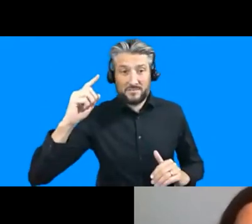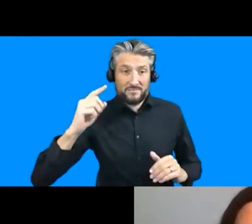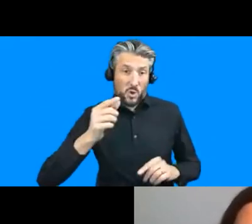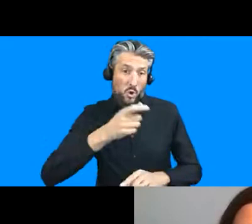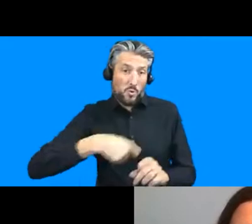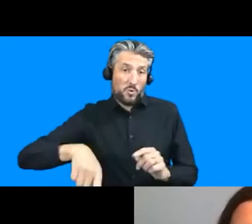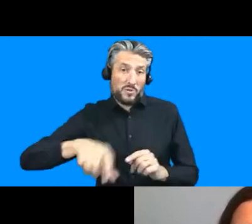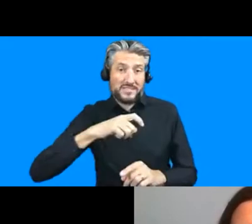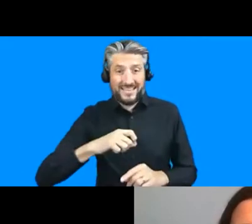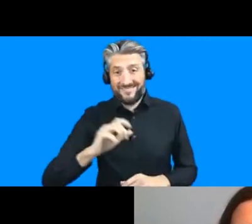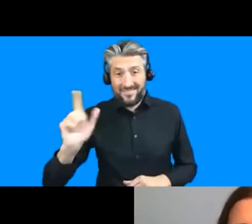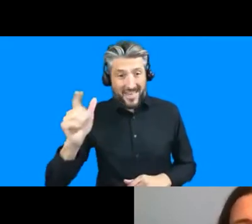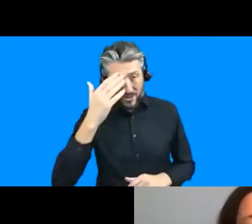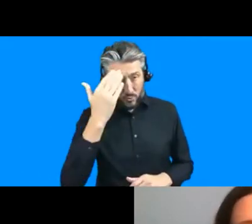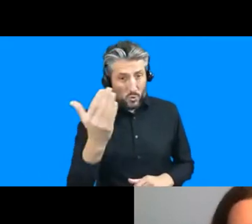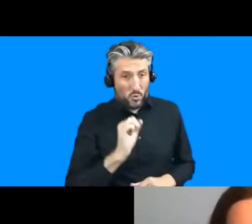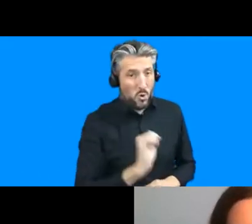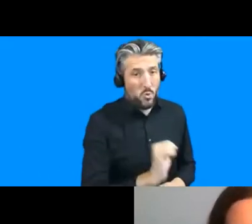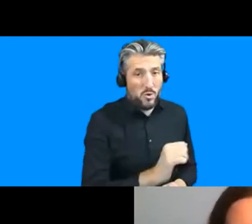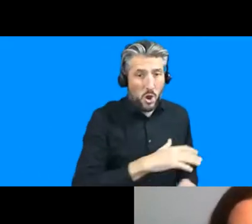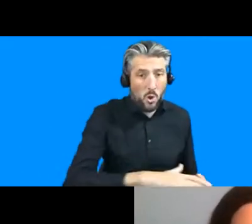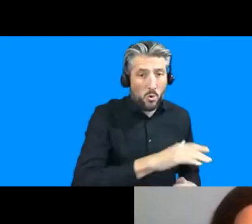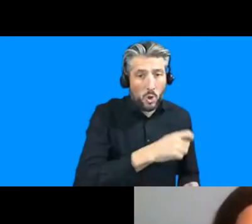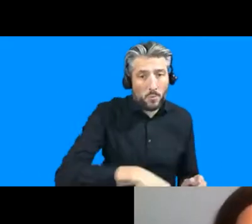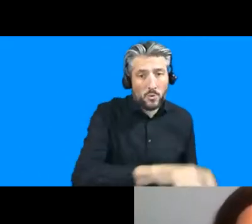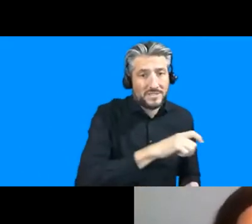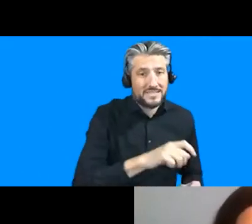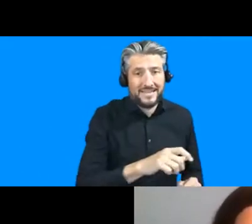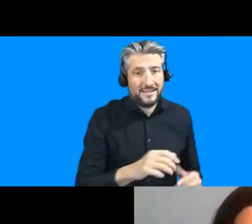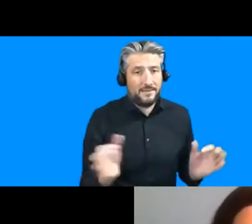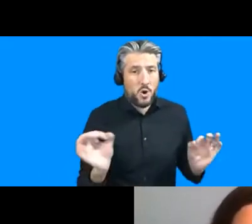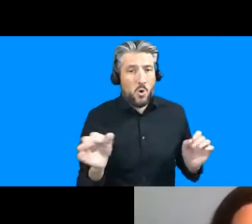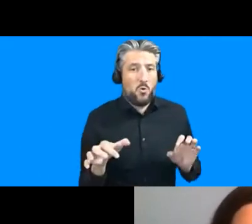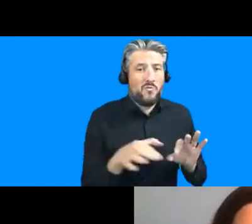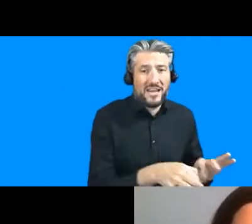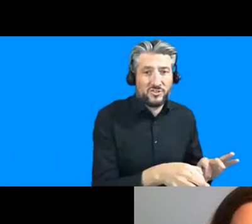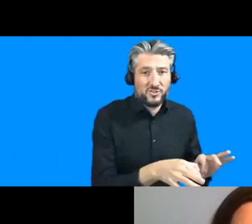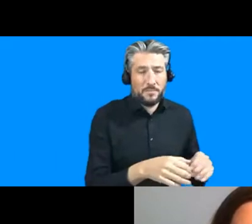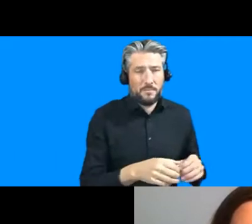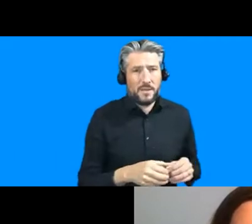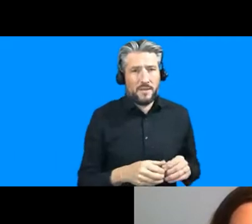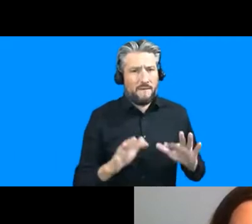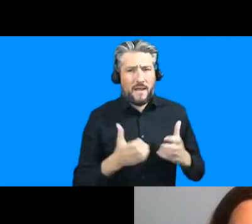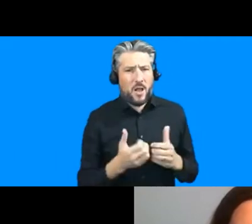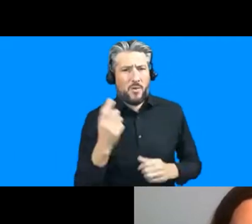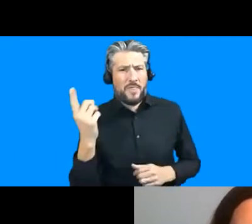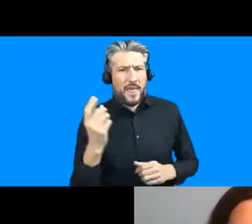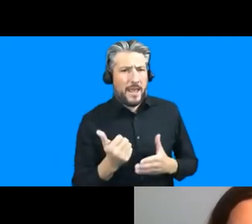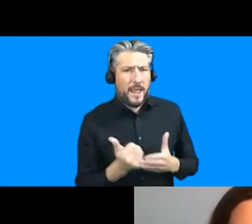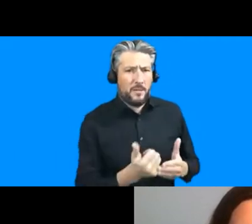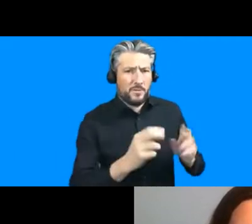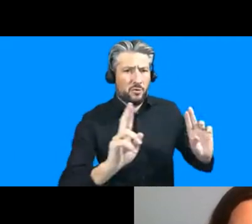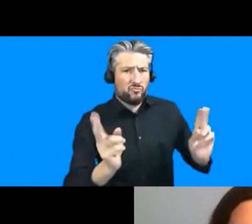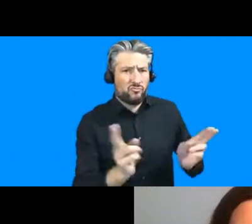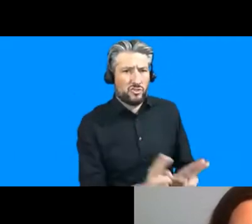of the communities that they were trying to trying to reduce the epidemic in um and that that that outbreak only